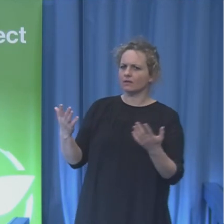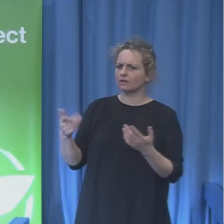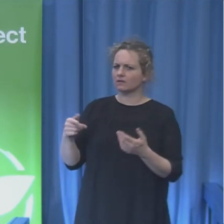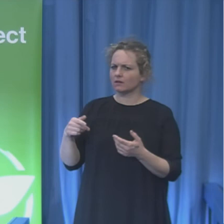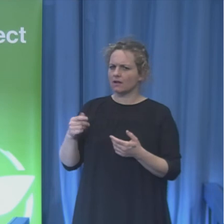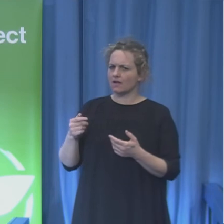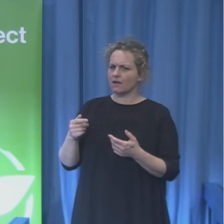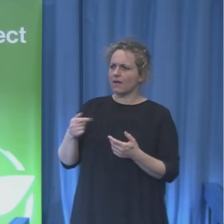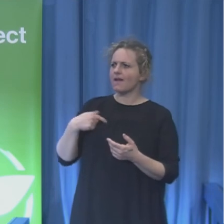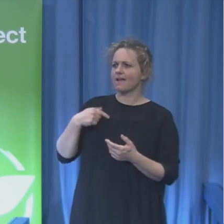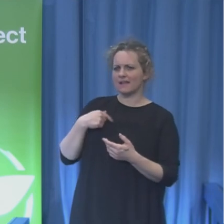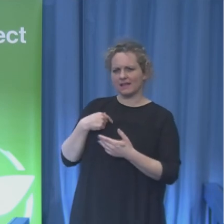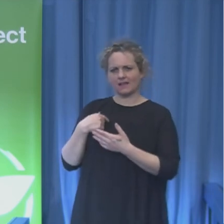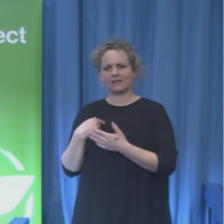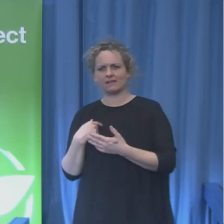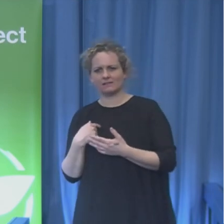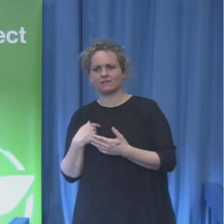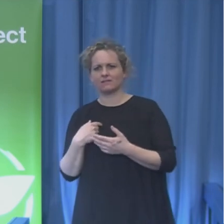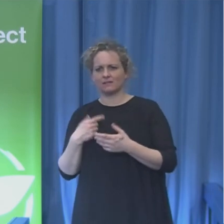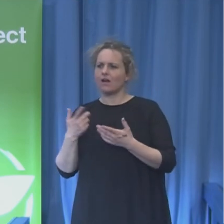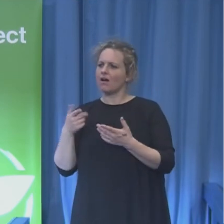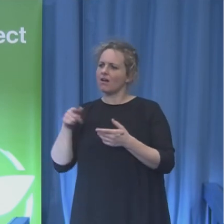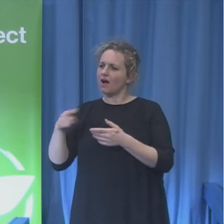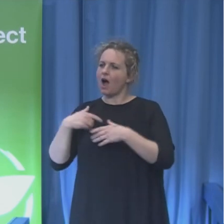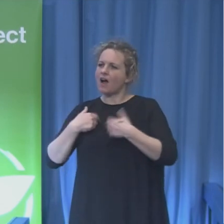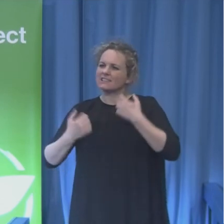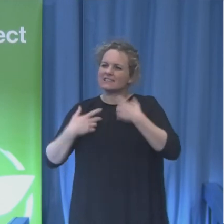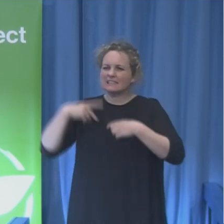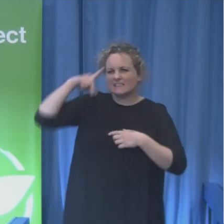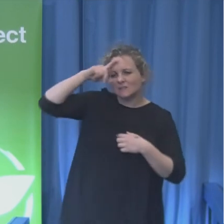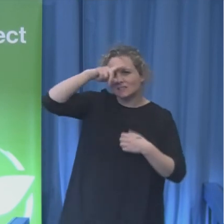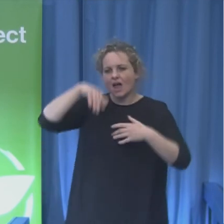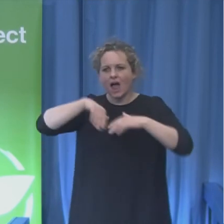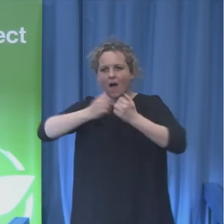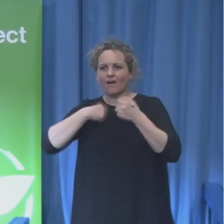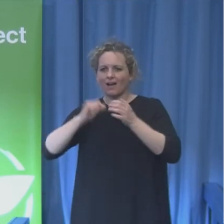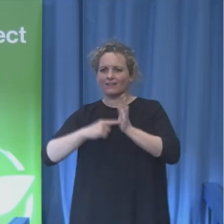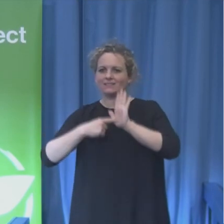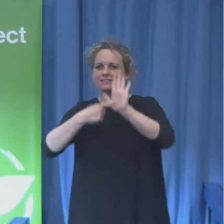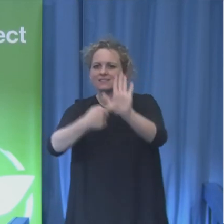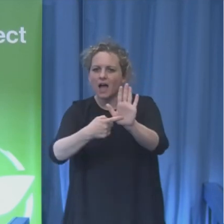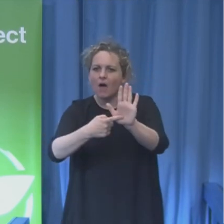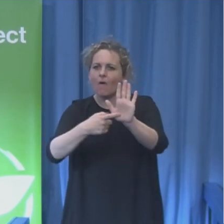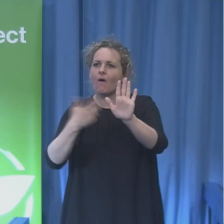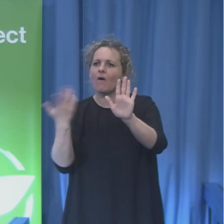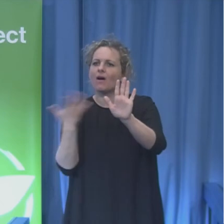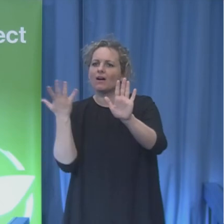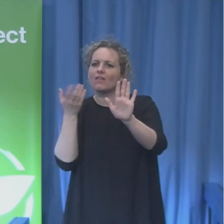words. So that's how I tried to sketch it with flowers, different kinds of flowers.